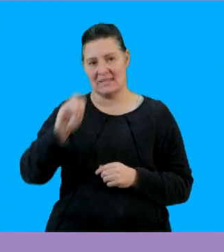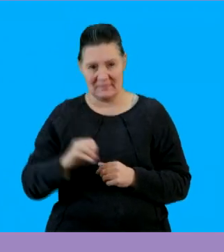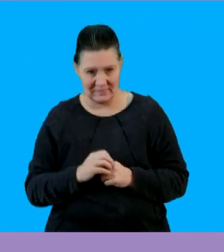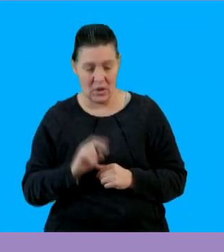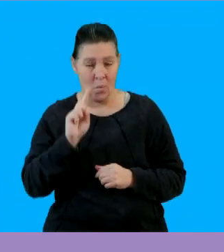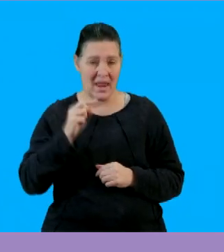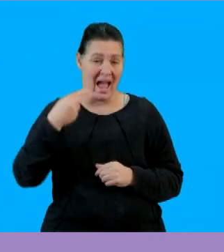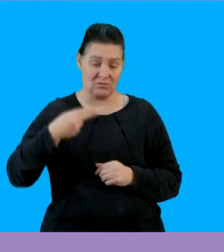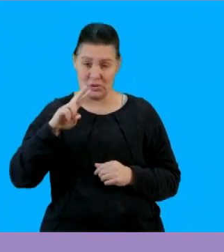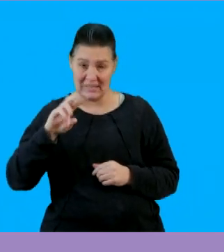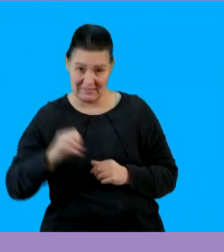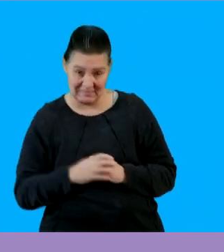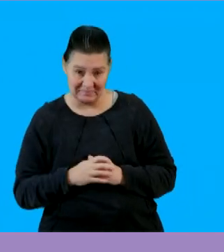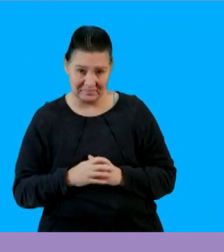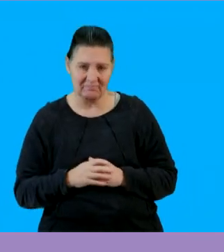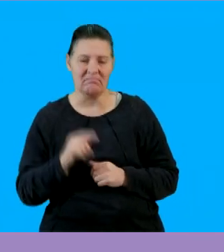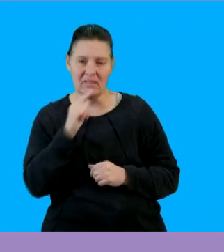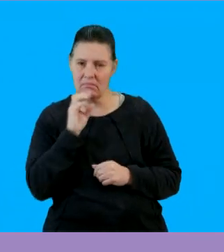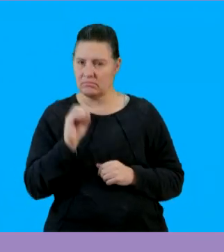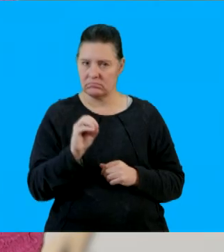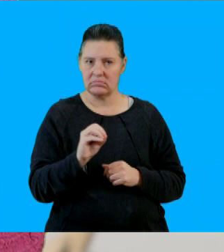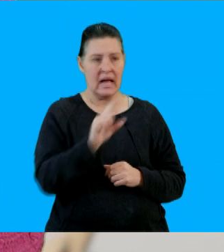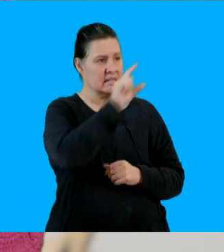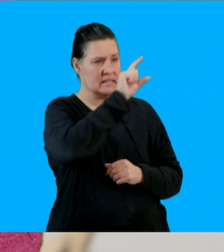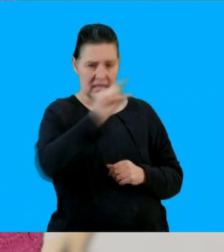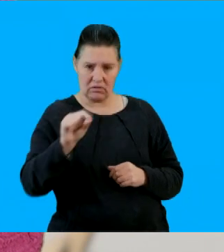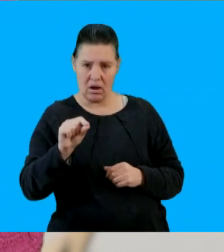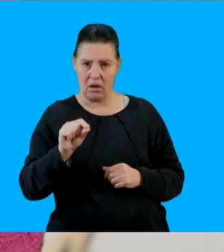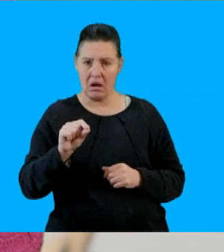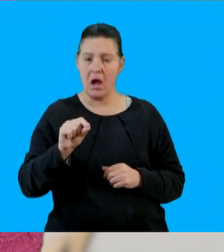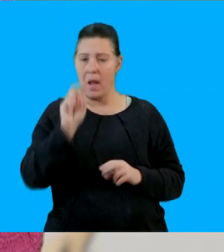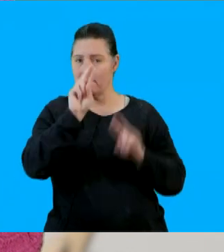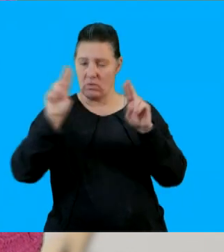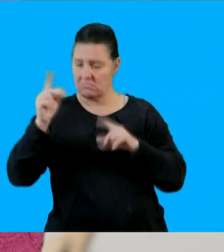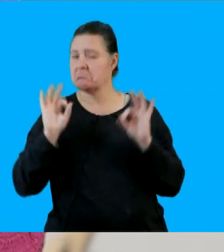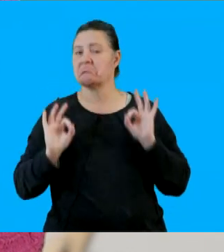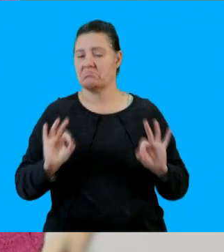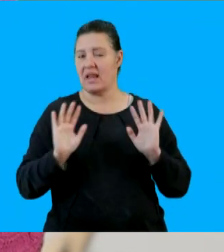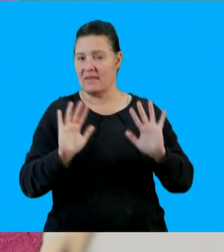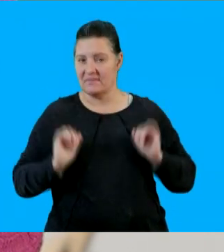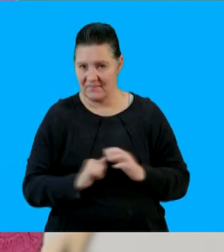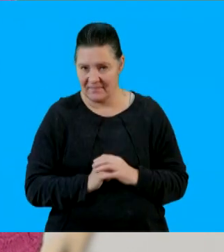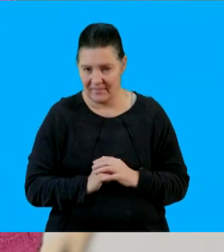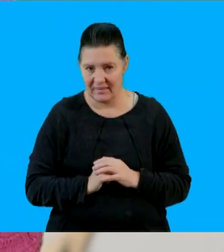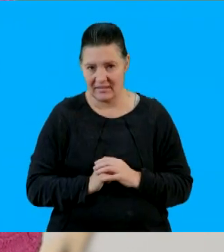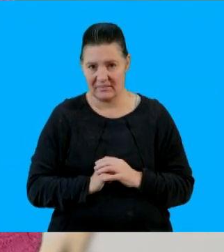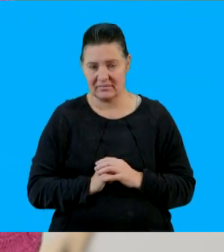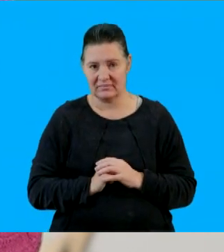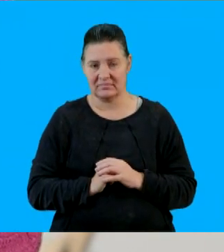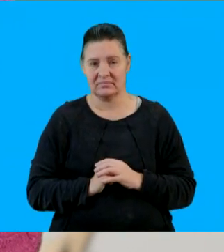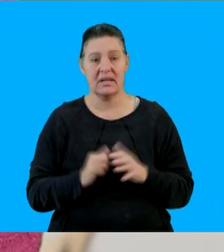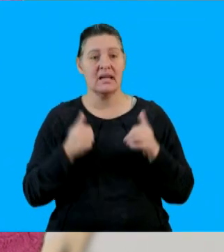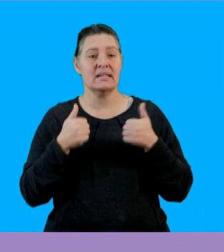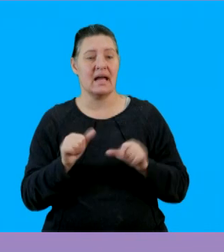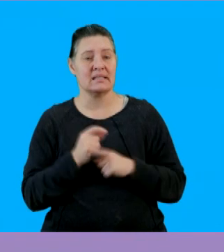as i look at the expression it is placed in descending order of powers so we leave it right there